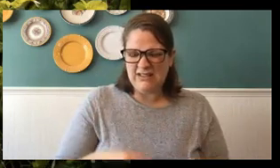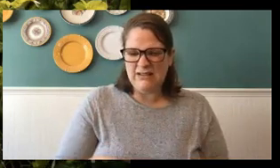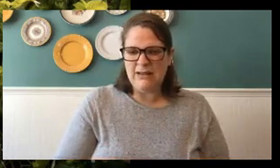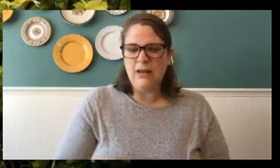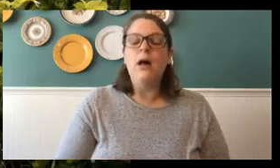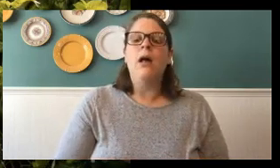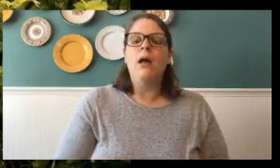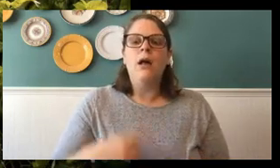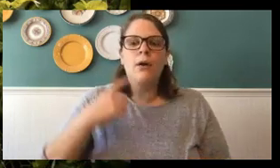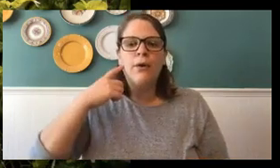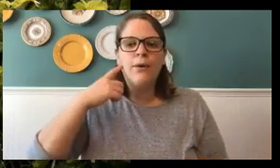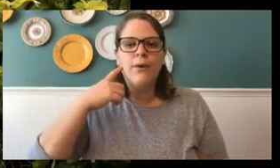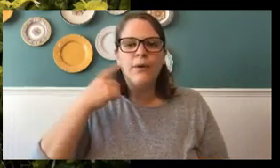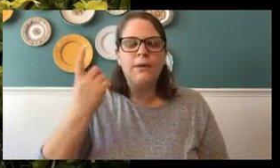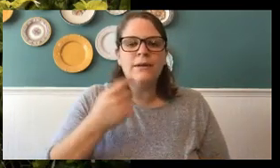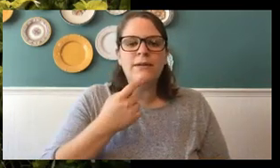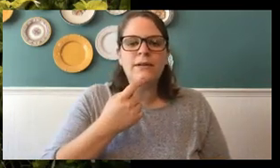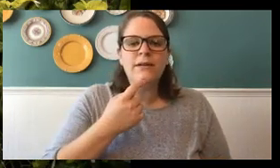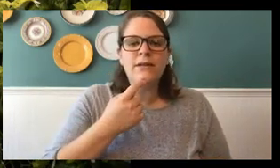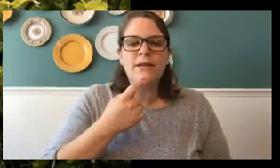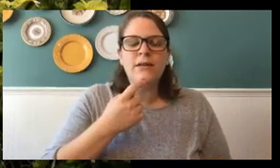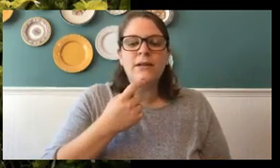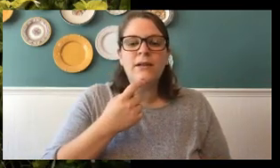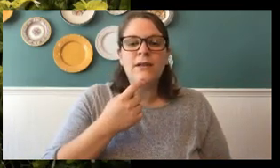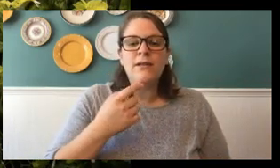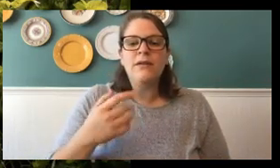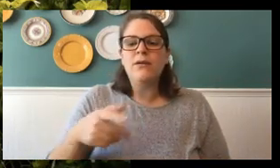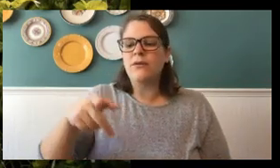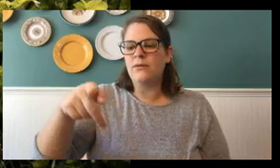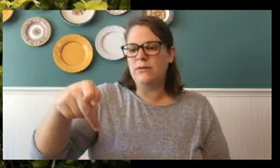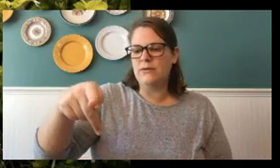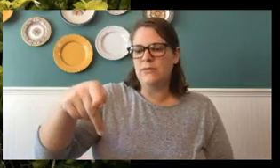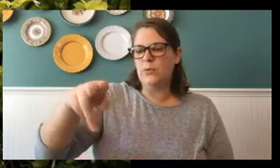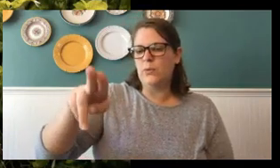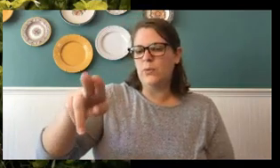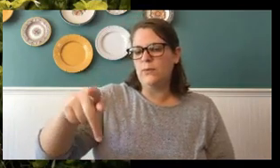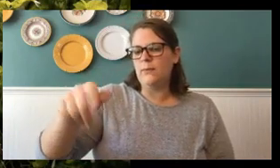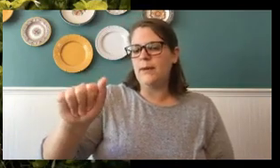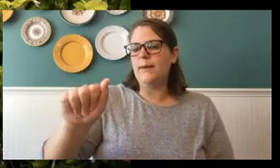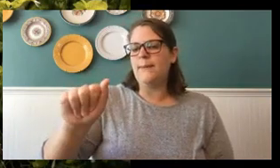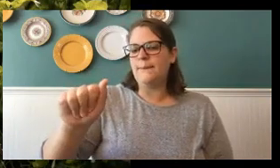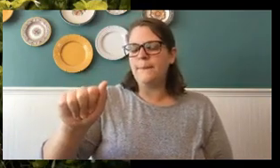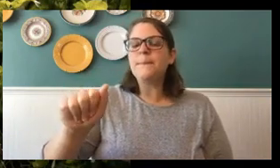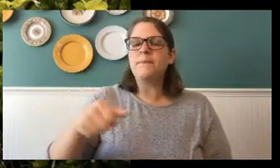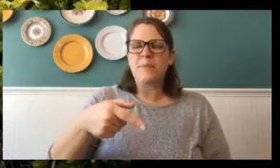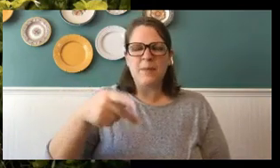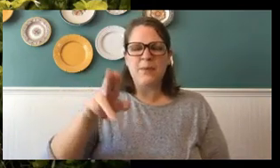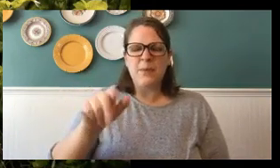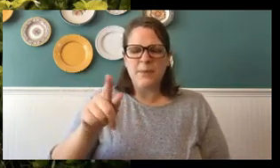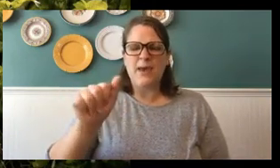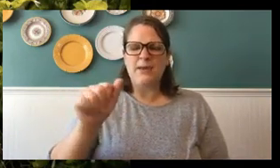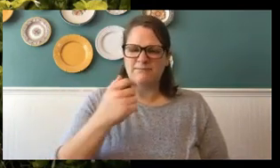Oh, I think I heard somebody say it. It is called the pupa. Everybody say pupa.